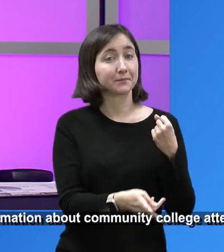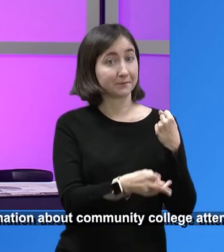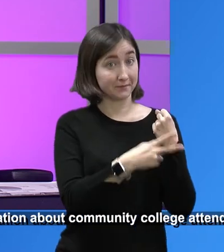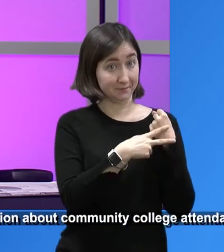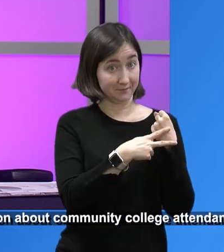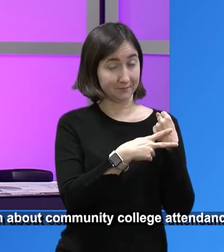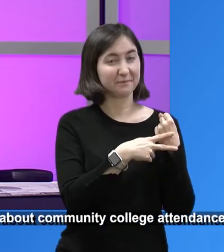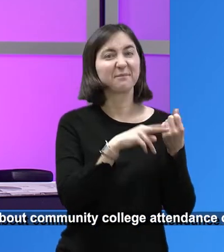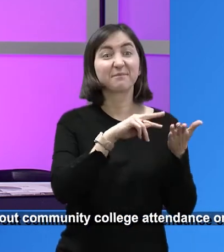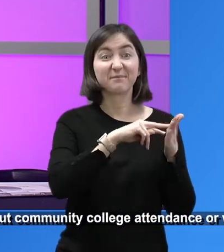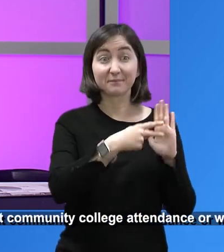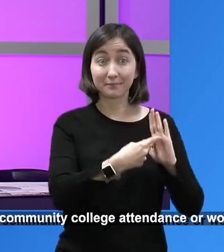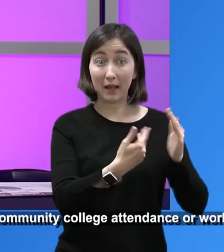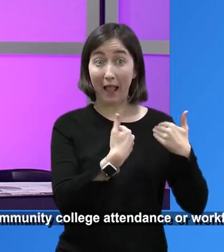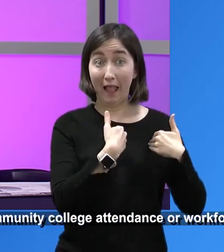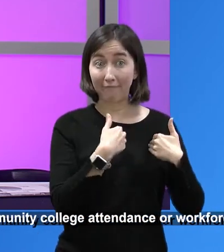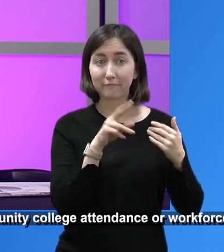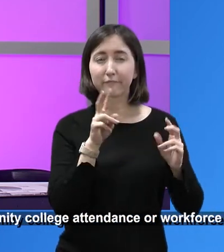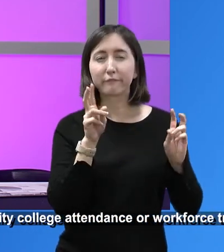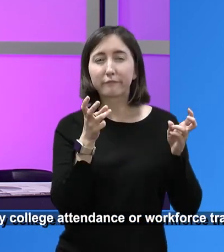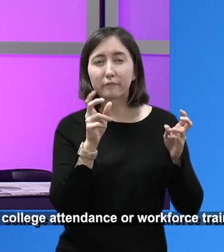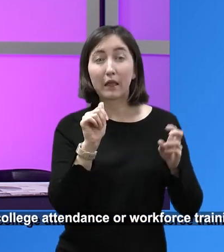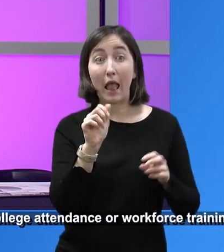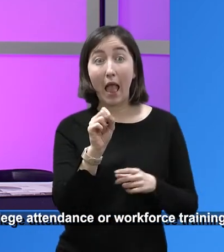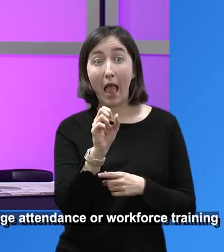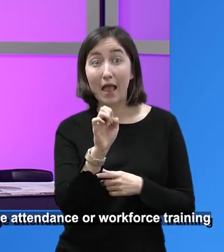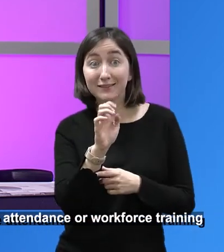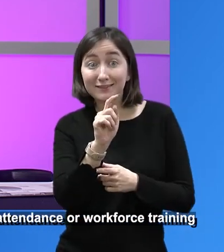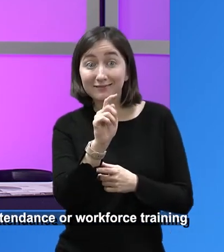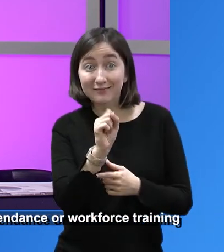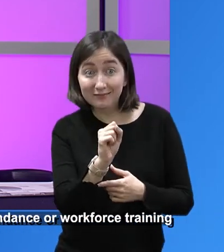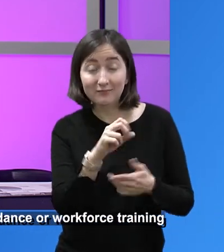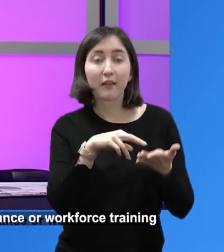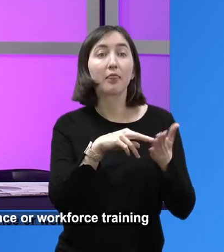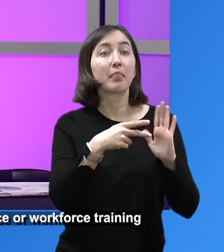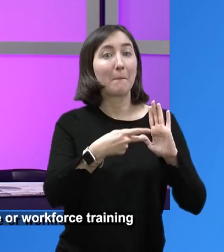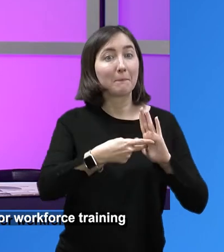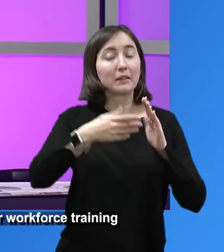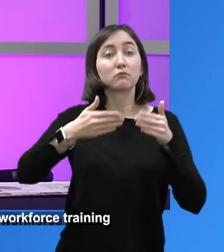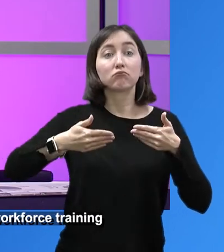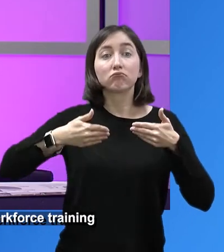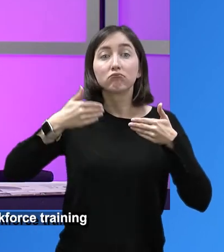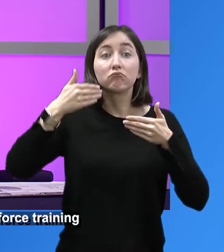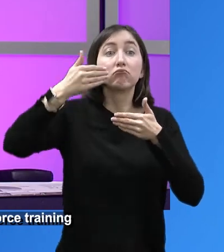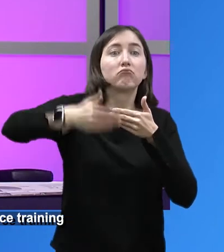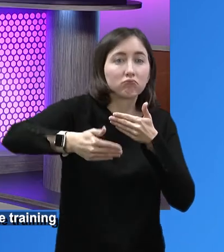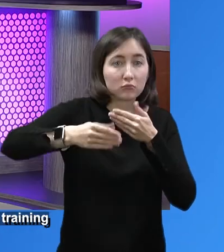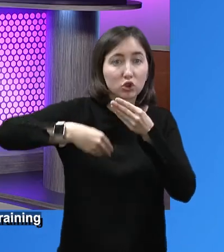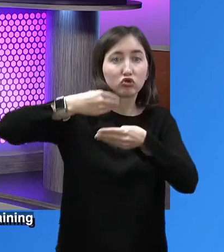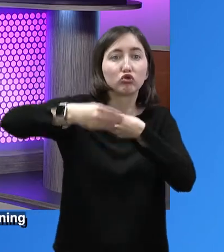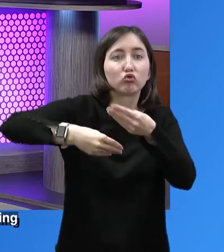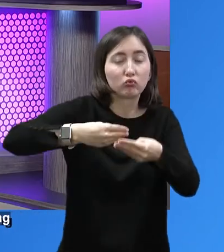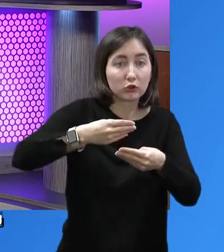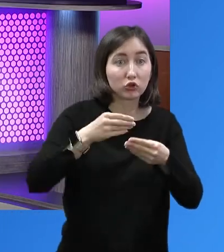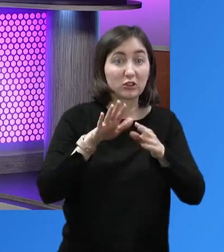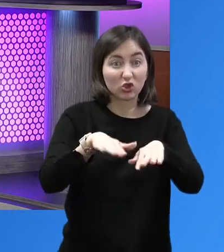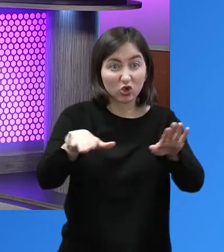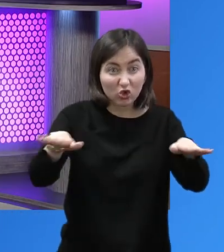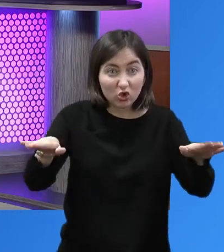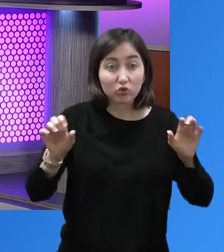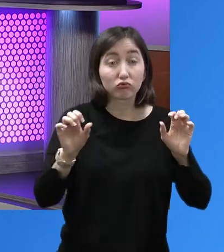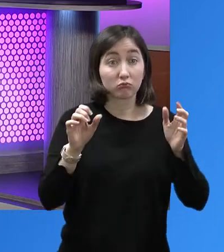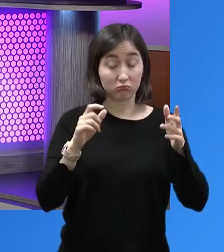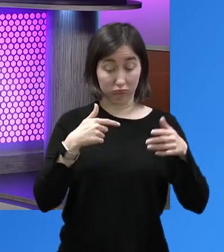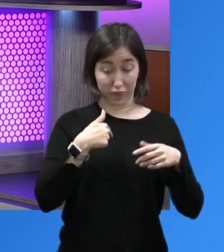and have multi-generational assets rather than multi-generational debt. And so Alma and I are here